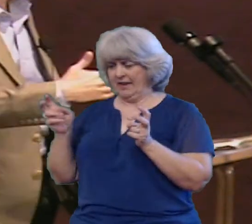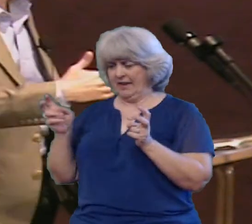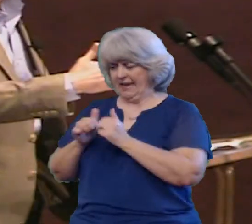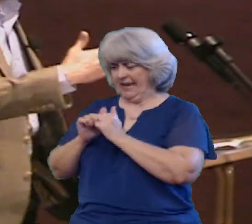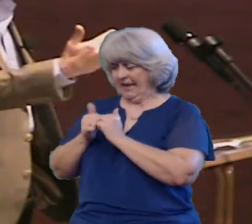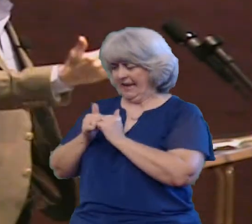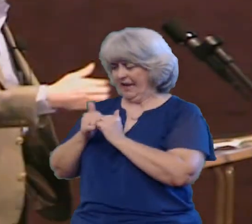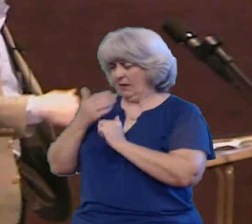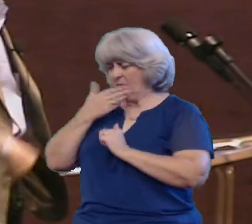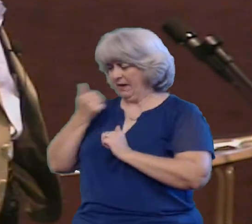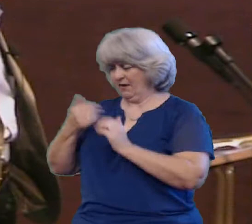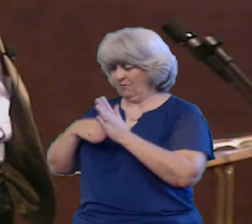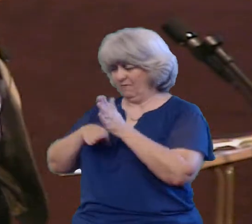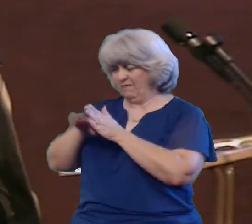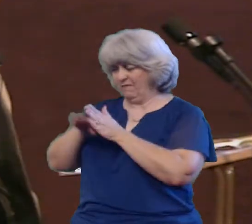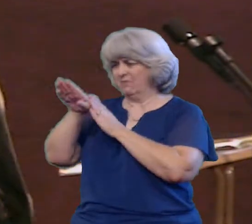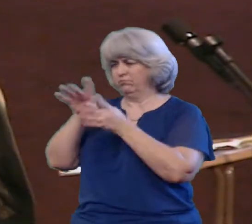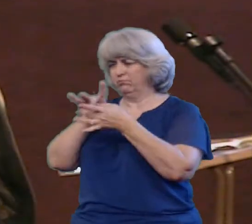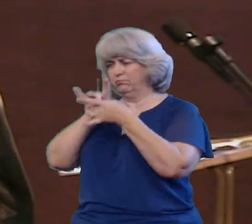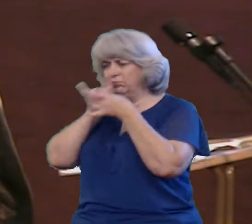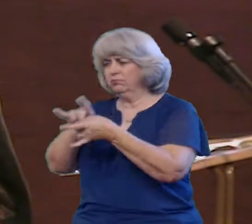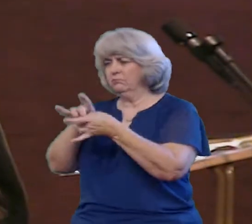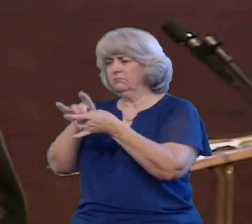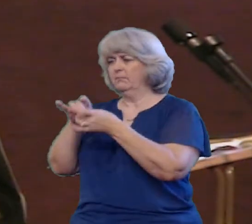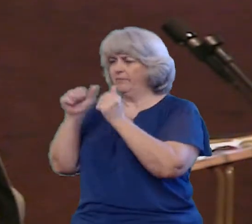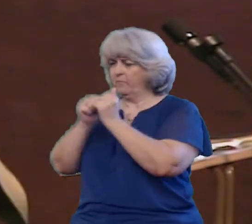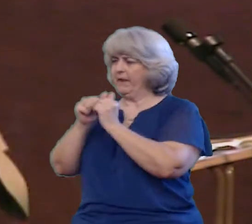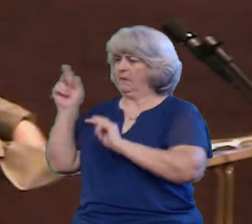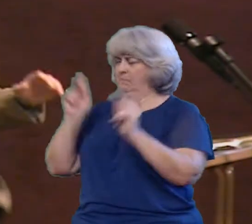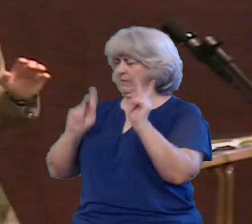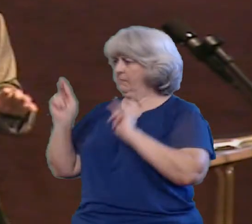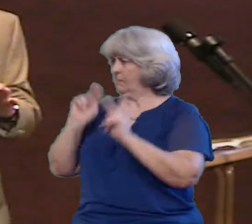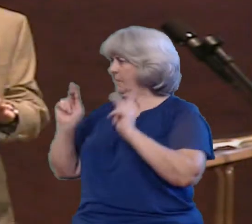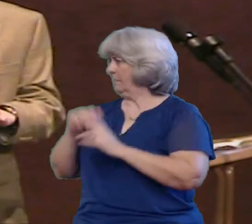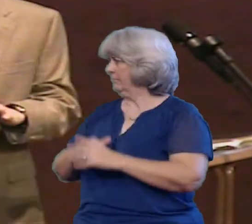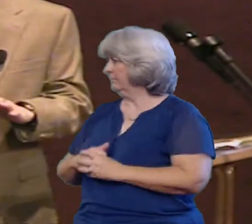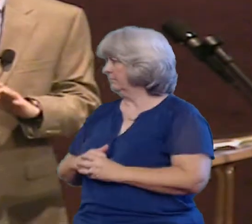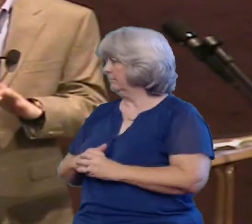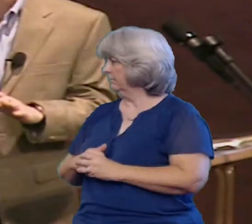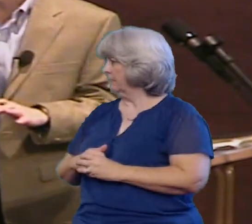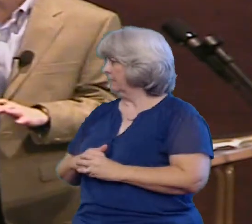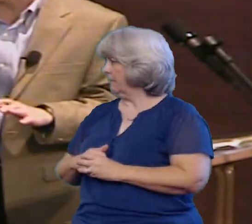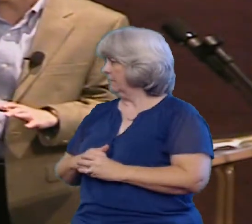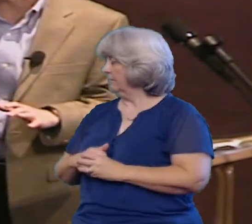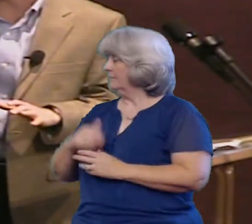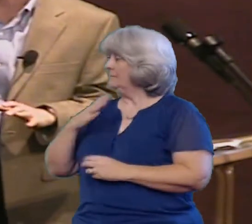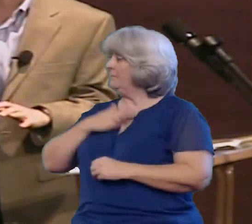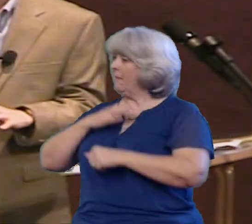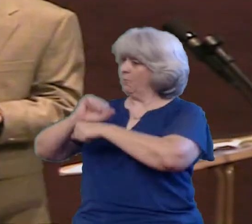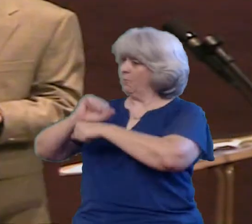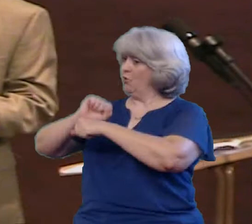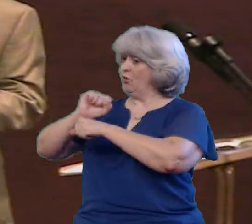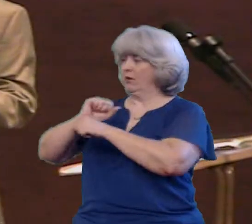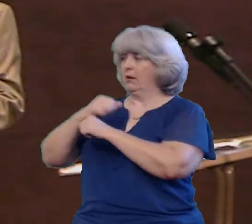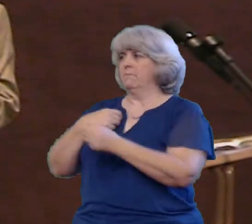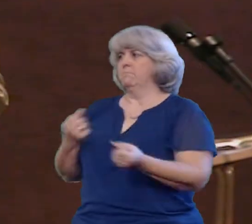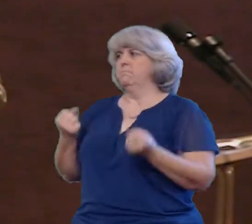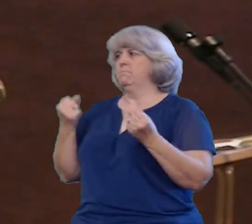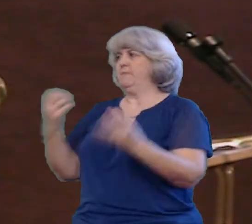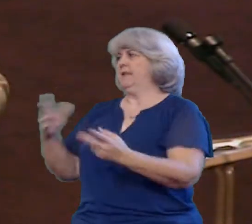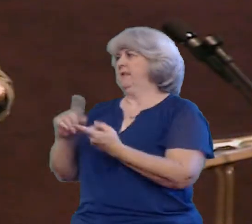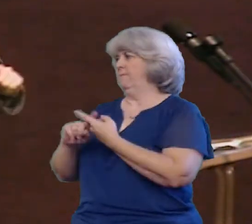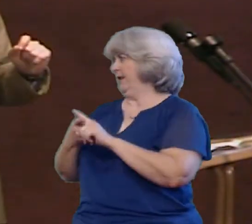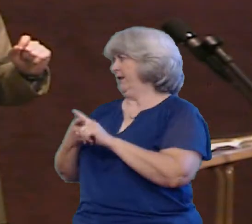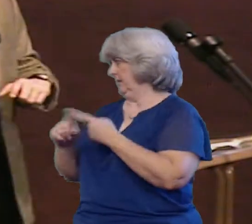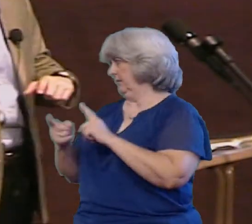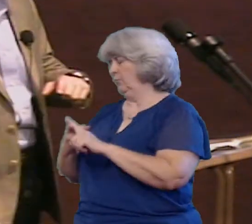lasting relationships with those around us I've developed so many friendships within the industry I've worked in That when something's